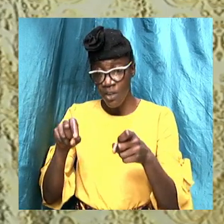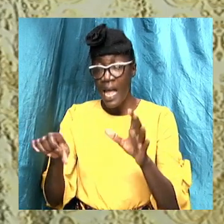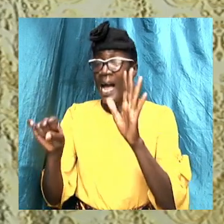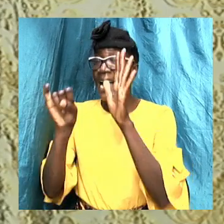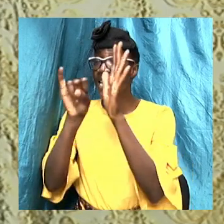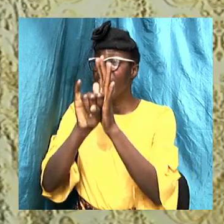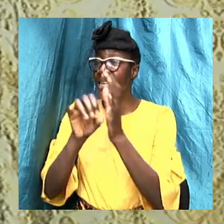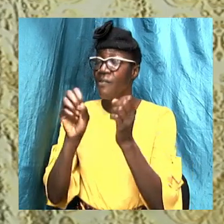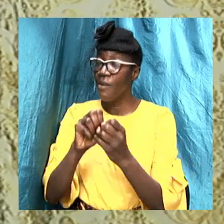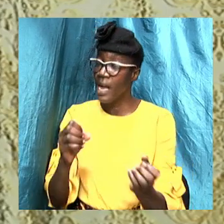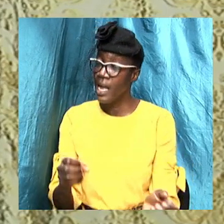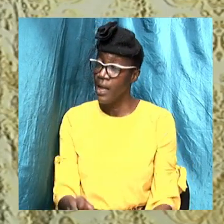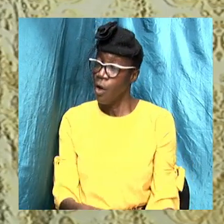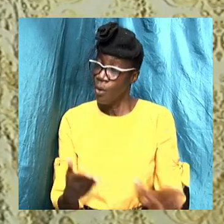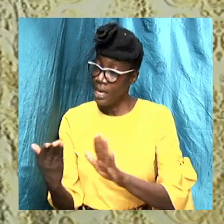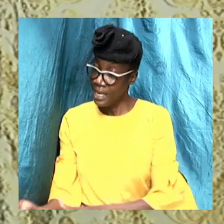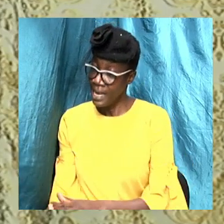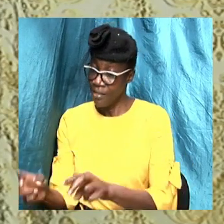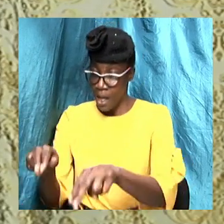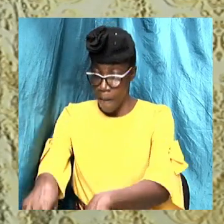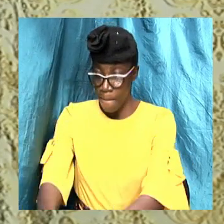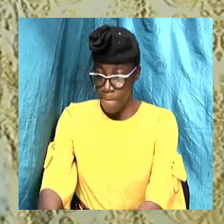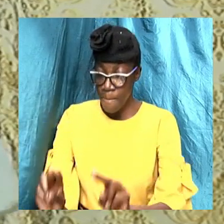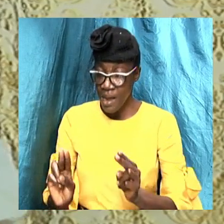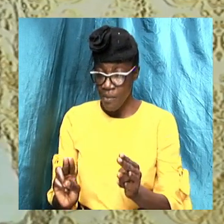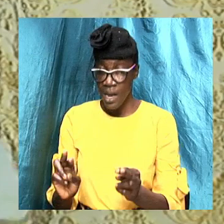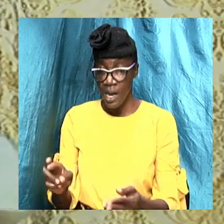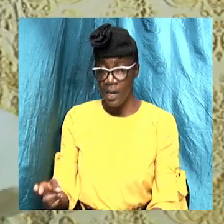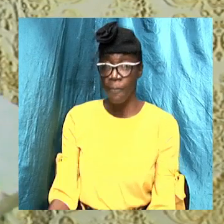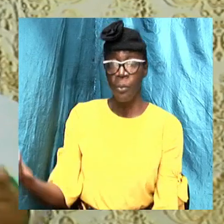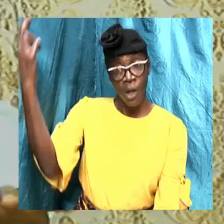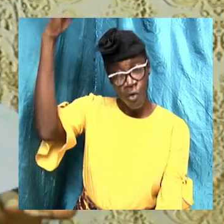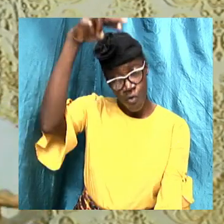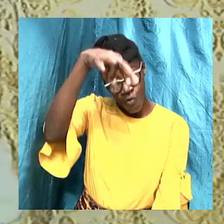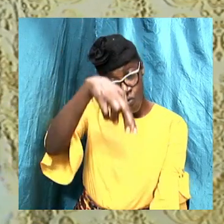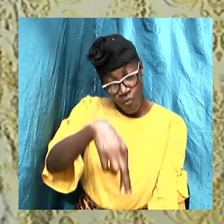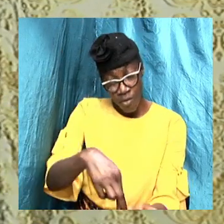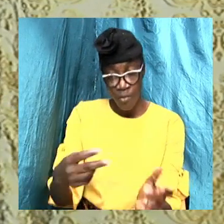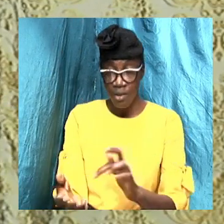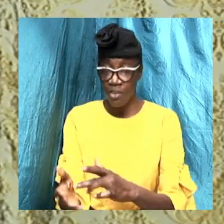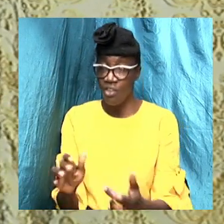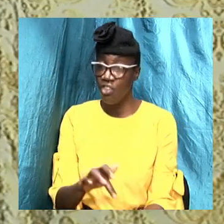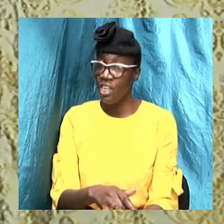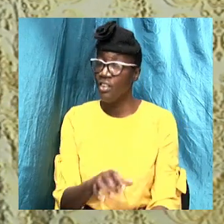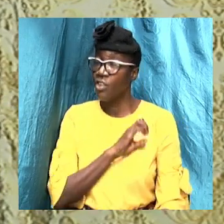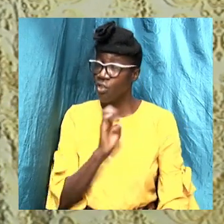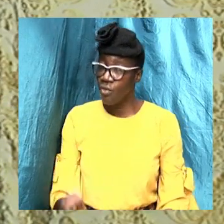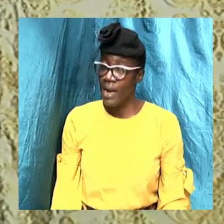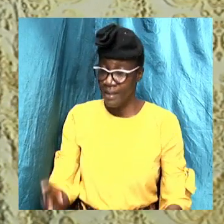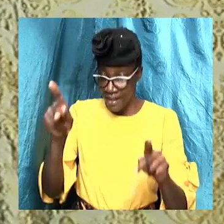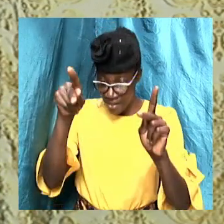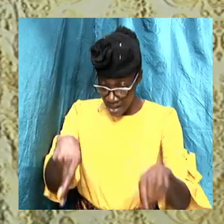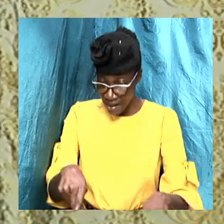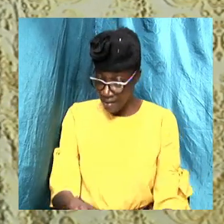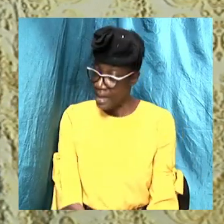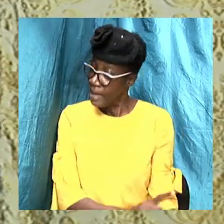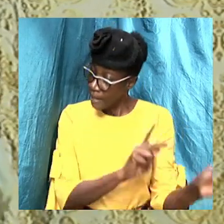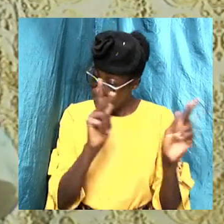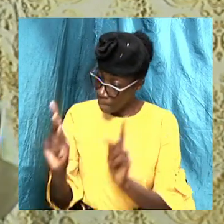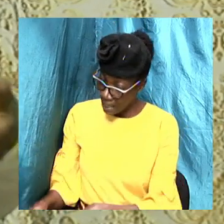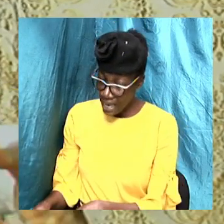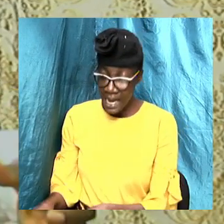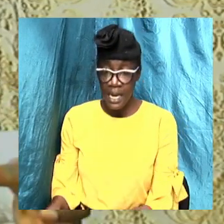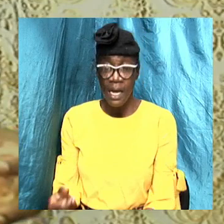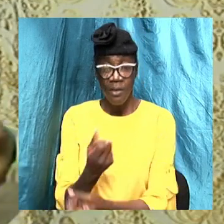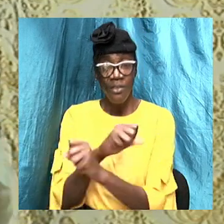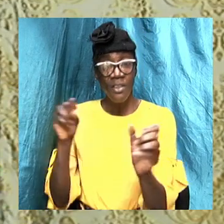death burial and resurrection of Jesus Christ. This is the plan of salvation. when we talk about